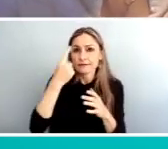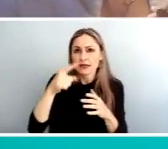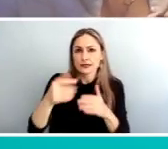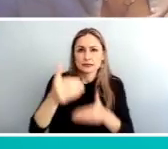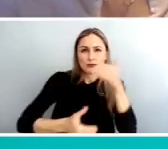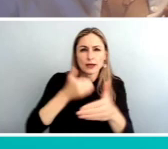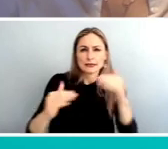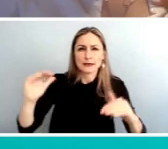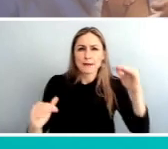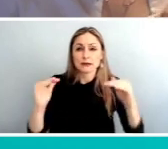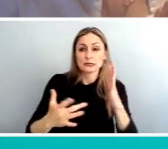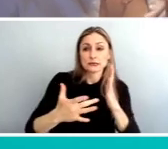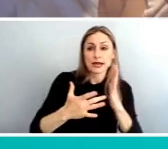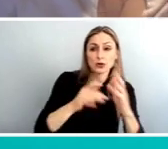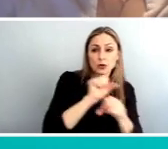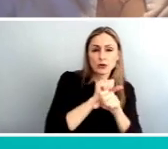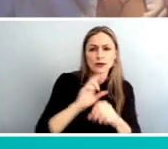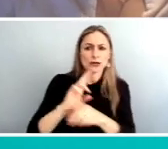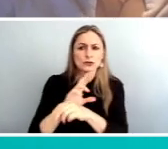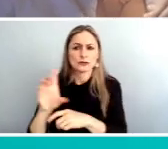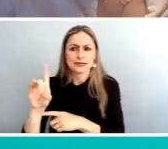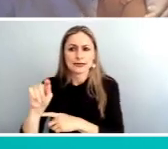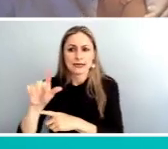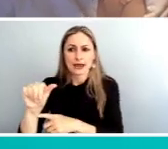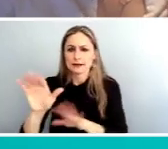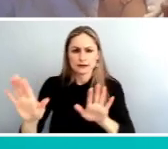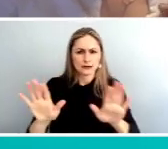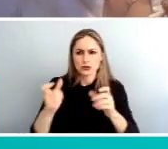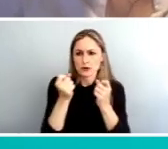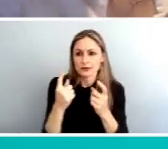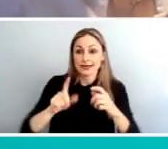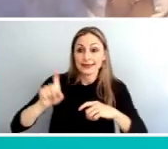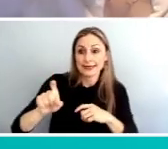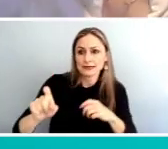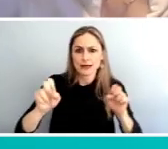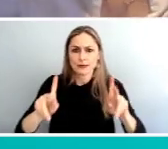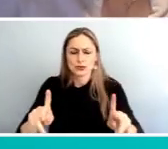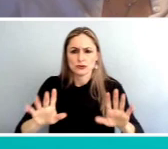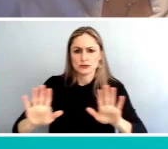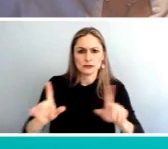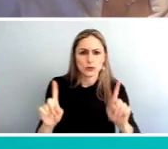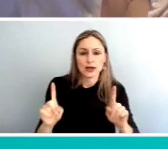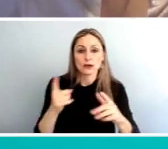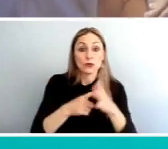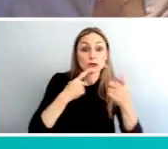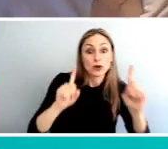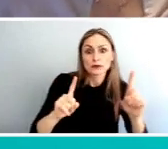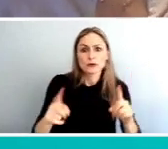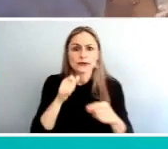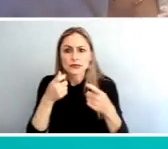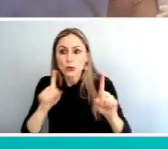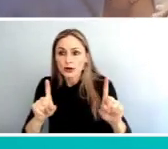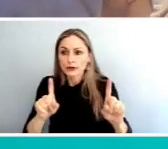work and using data to understand what the needs are, where the opportunities are, where things are working well, where things aren't working well. But at